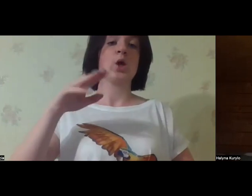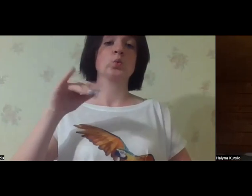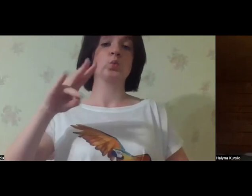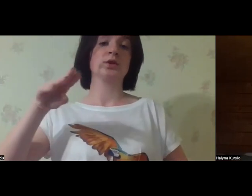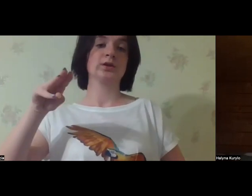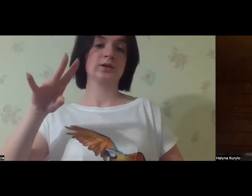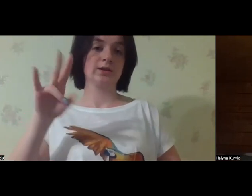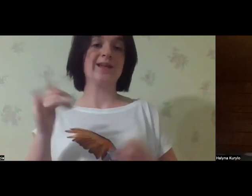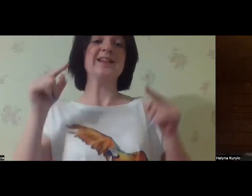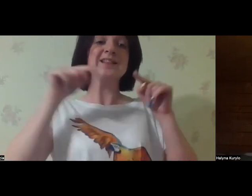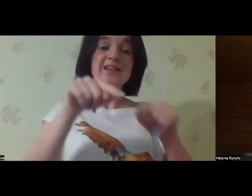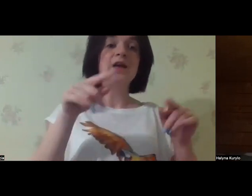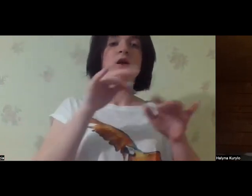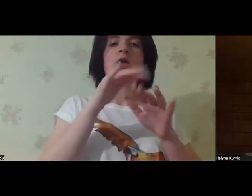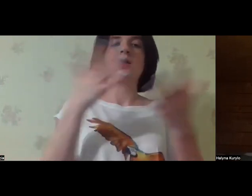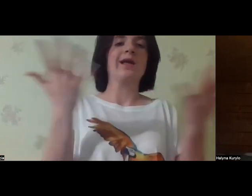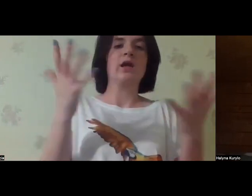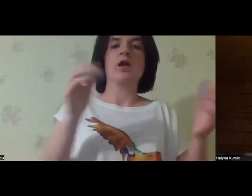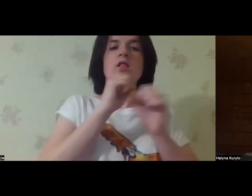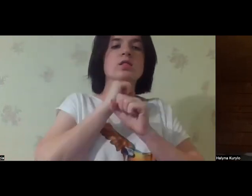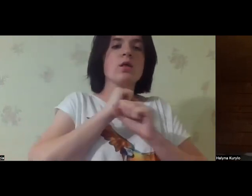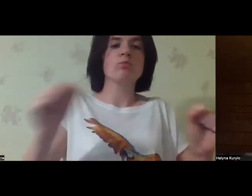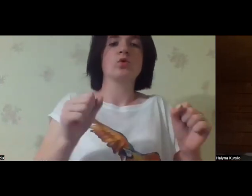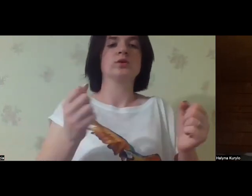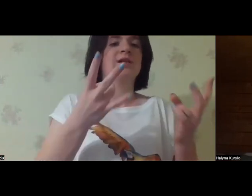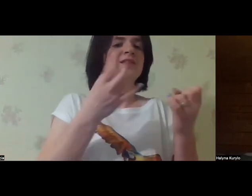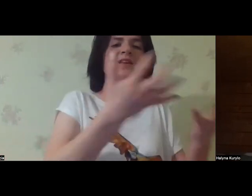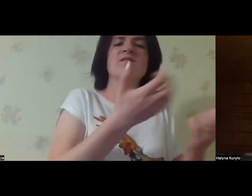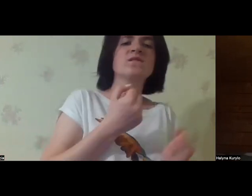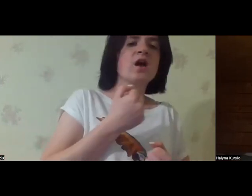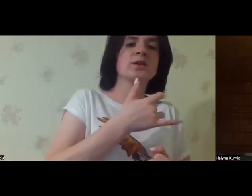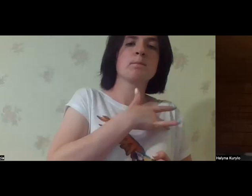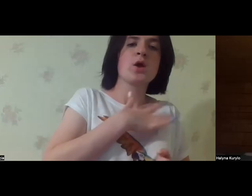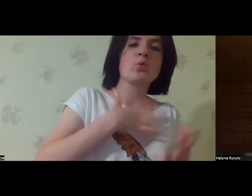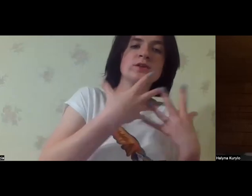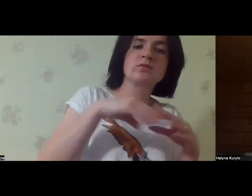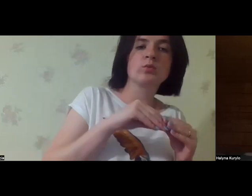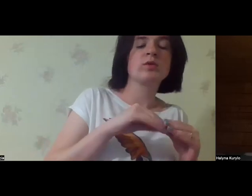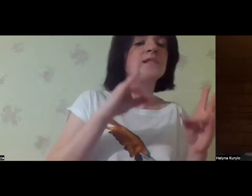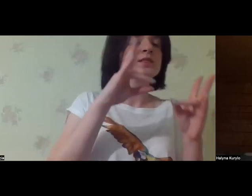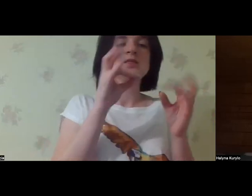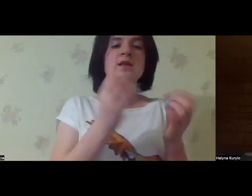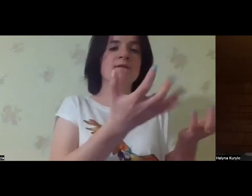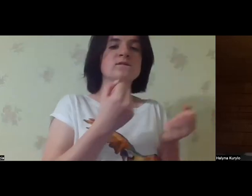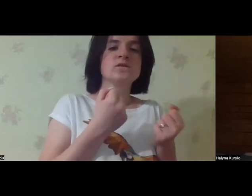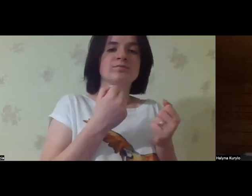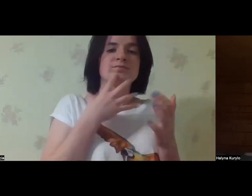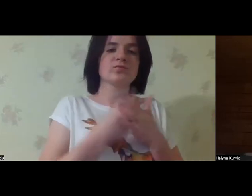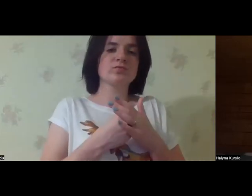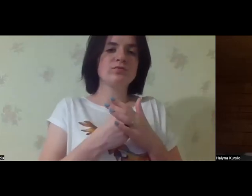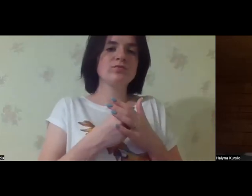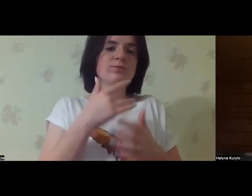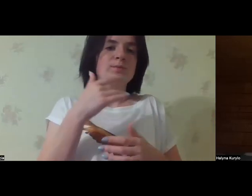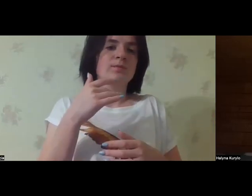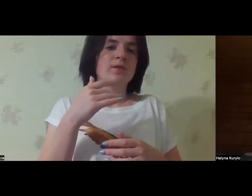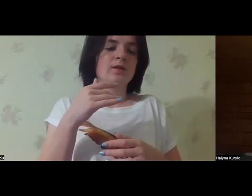institutions are without the adoption status. So you cannot adopt them or take into the foster family. You